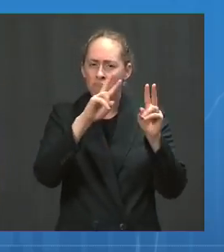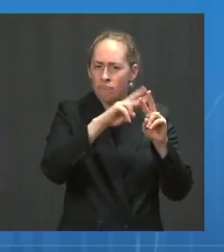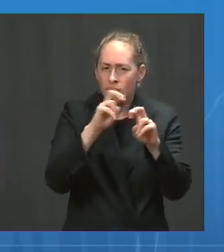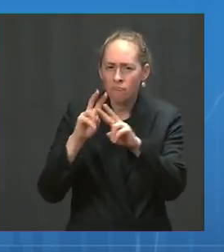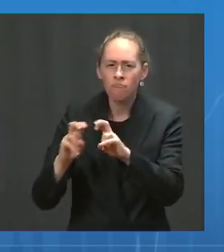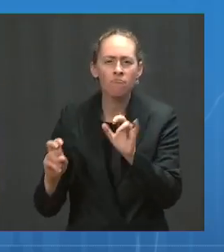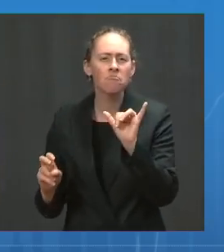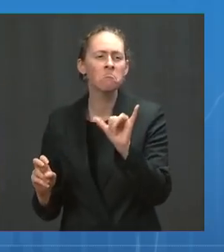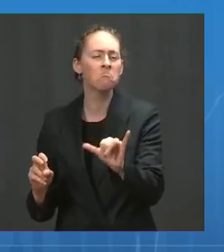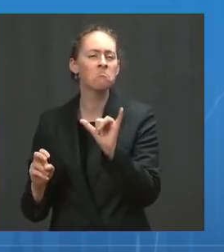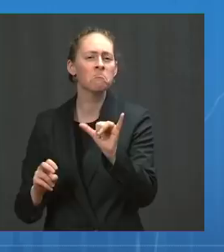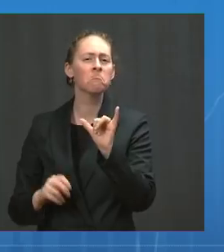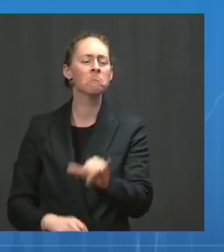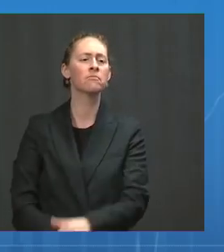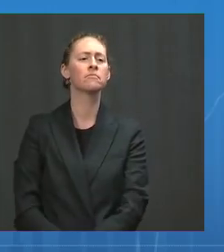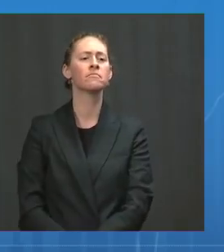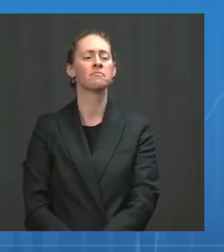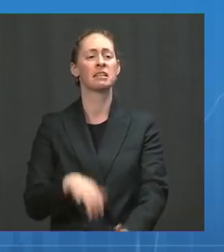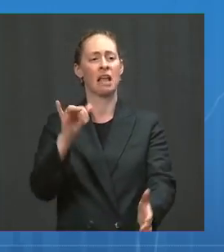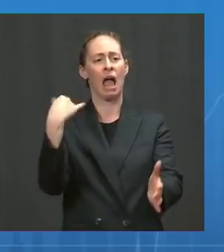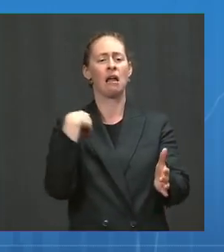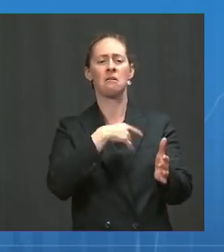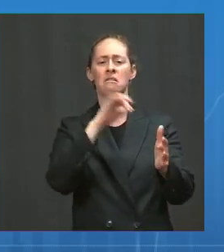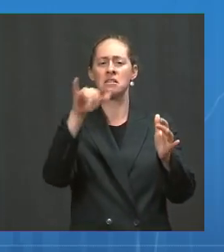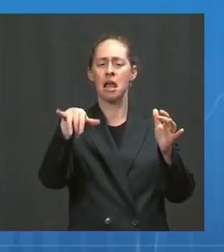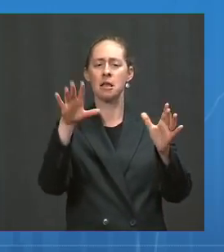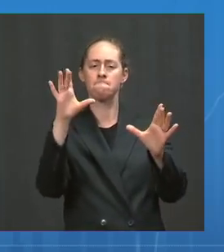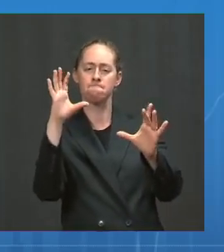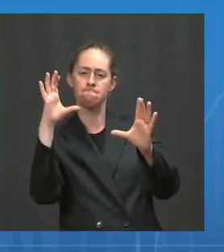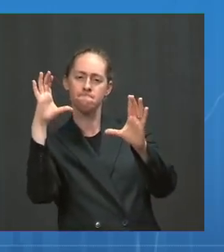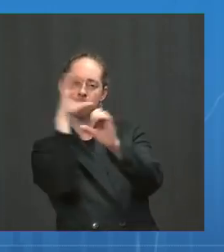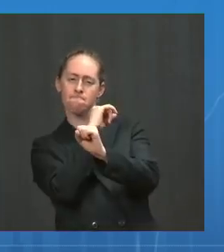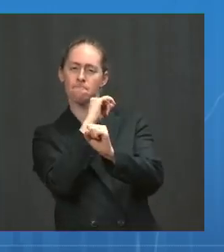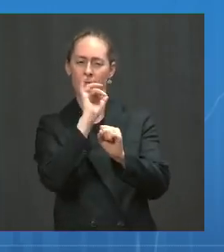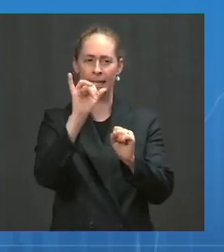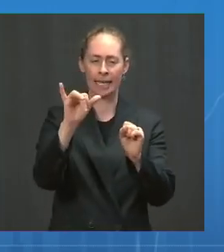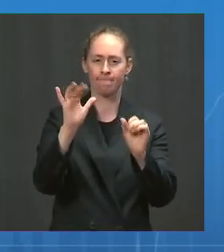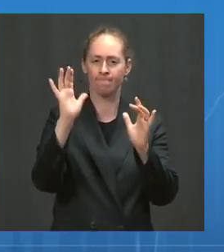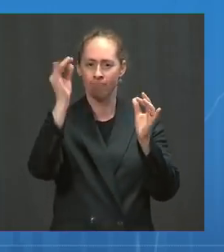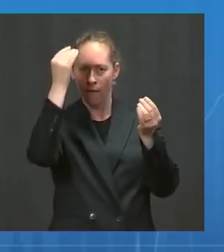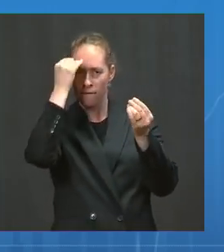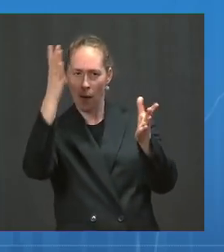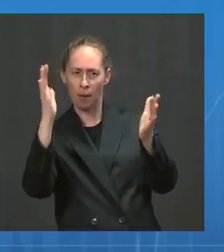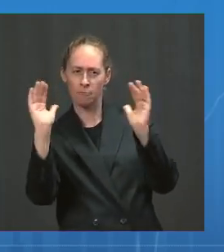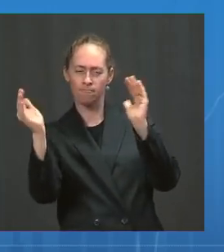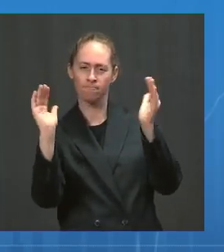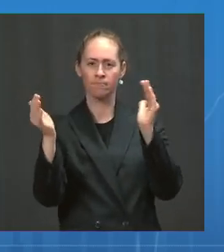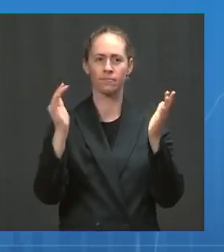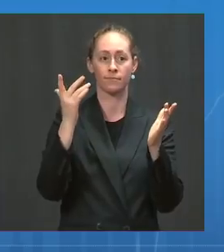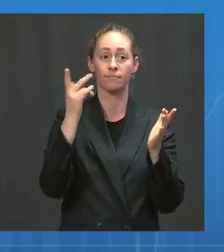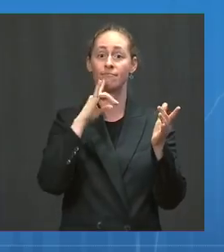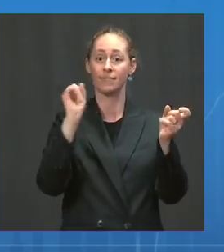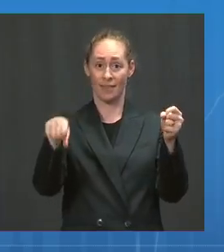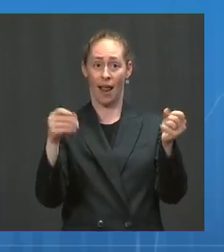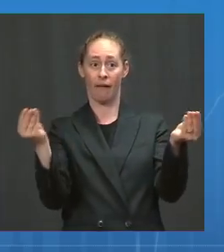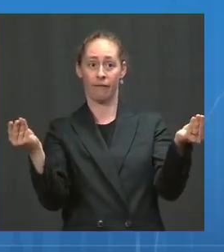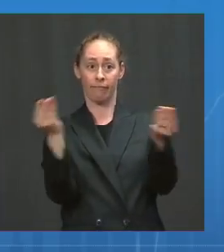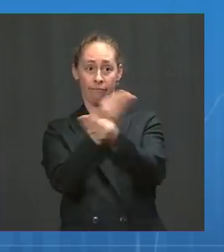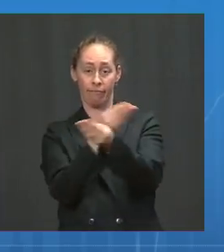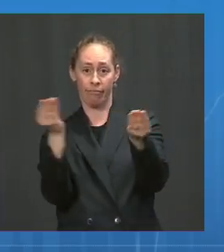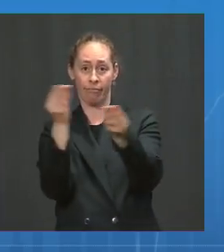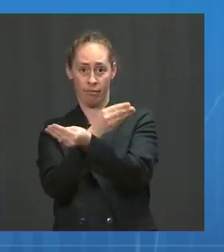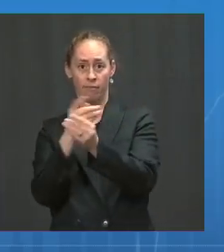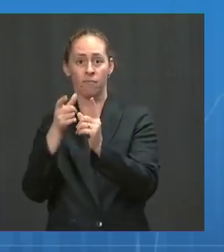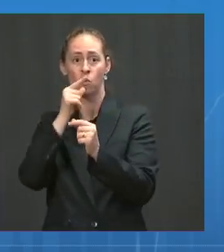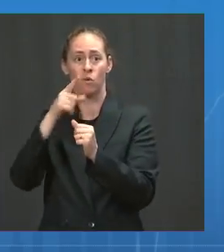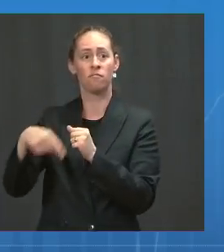a reasonable assumption that the rate of transmissibility from the asymptomatic vaccinated